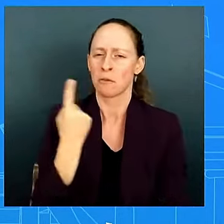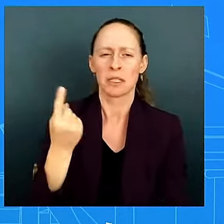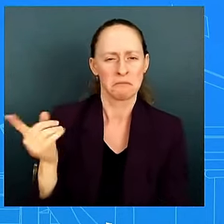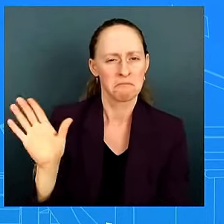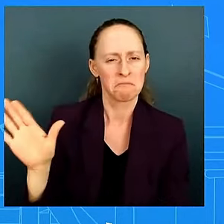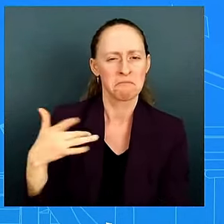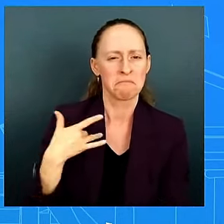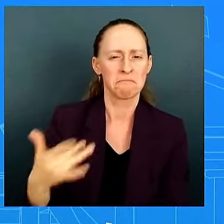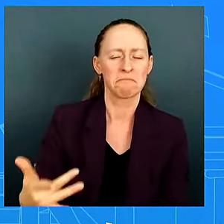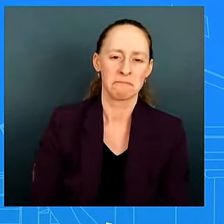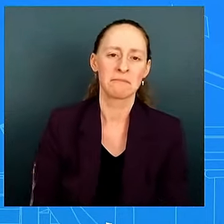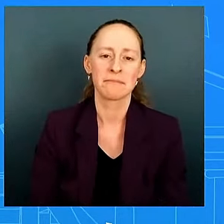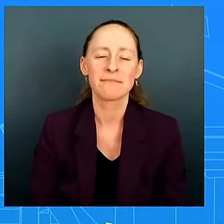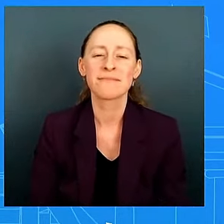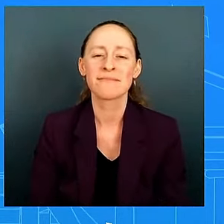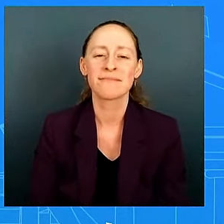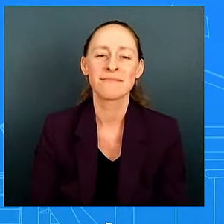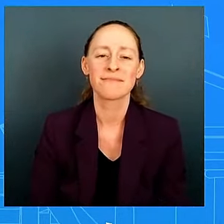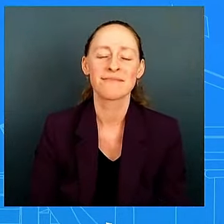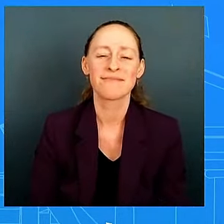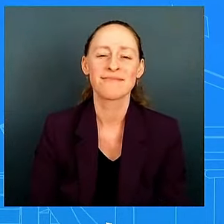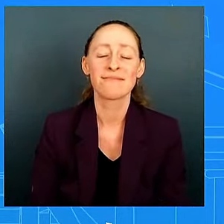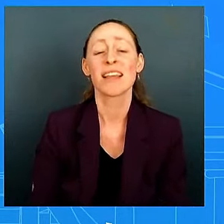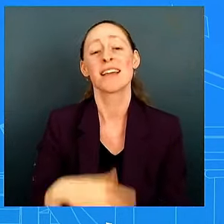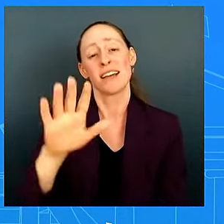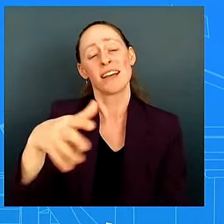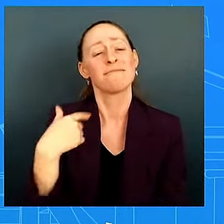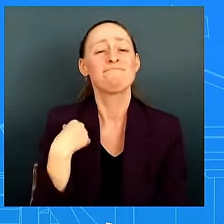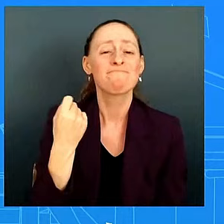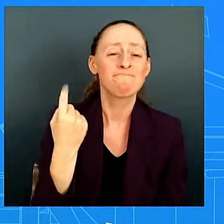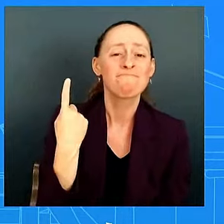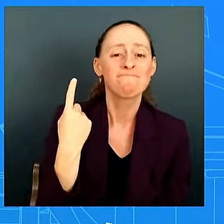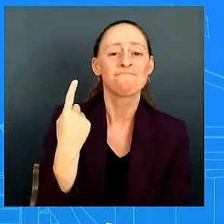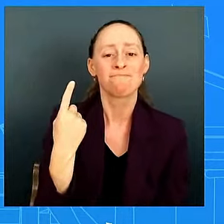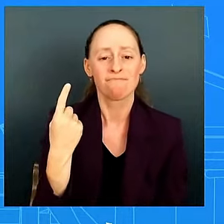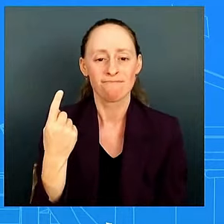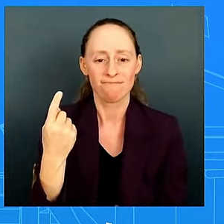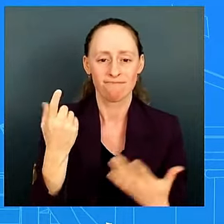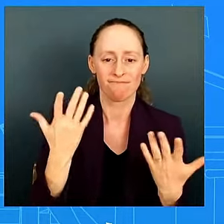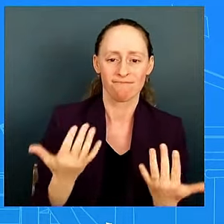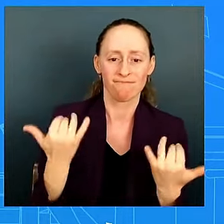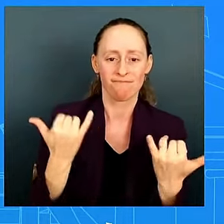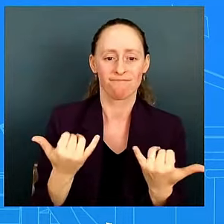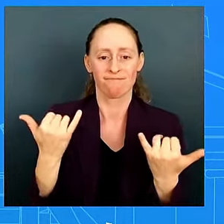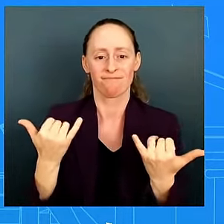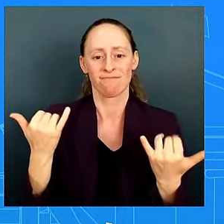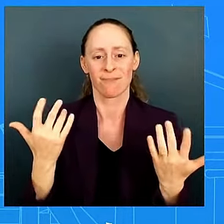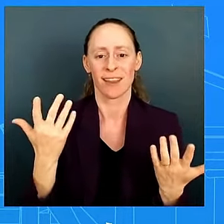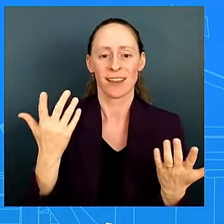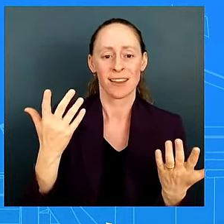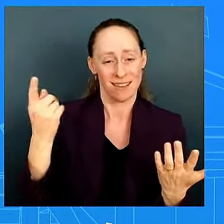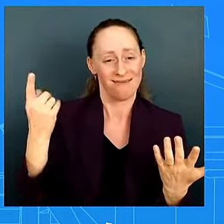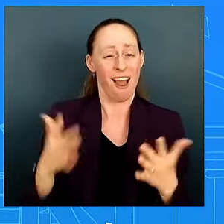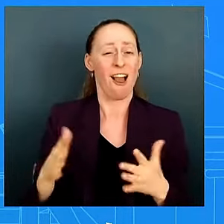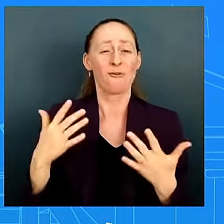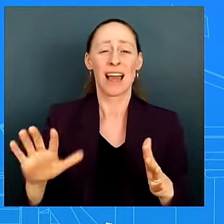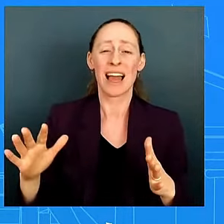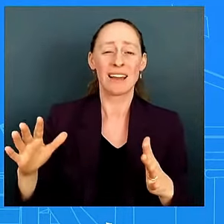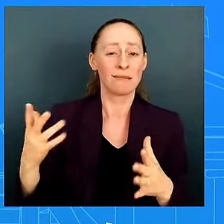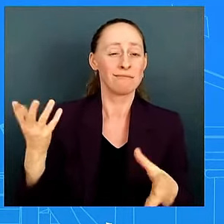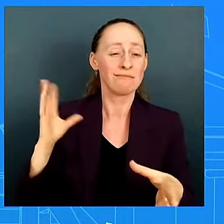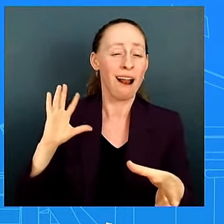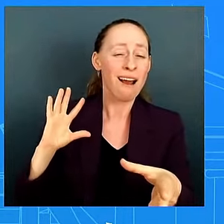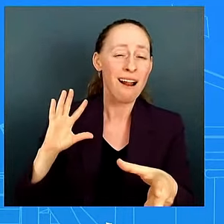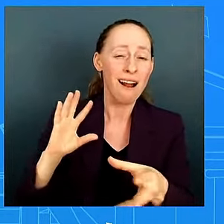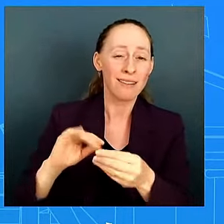it is not unusual for someone who has been around for that long of time uh to have a group of people that he's